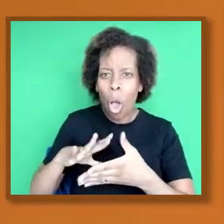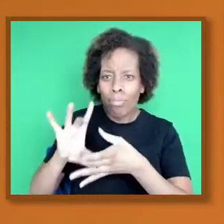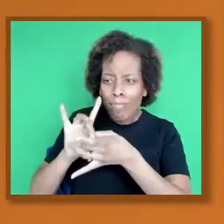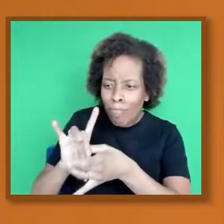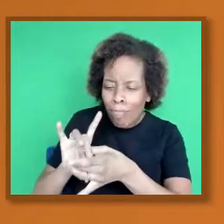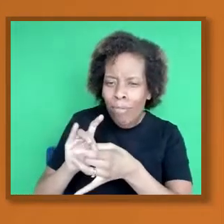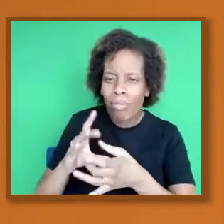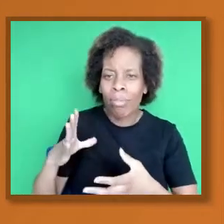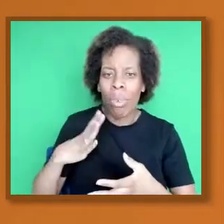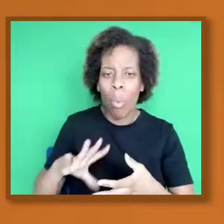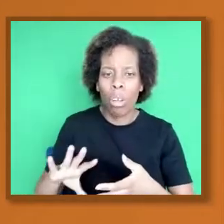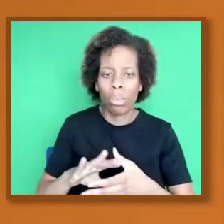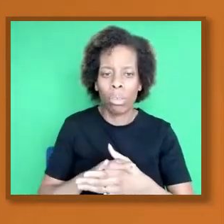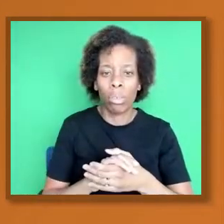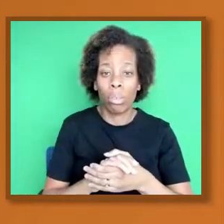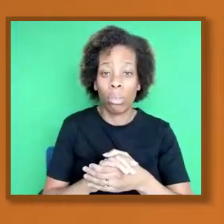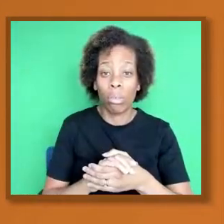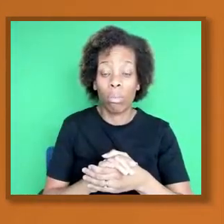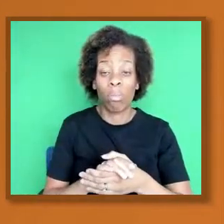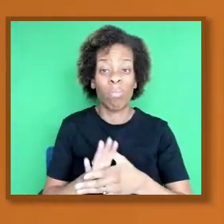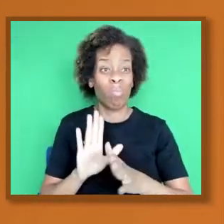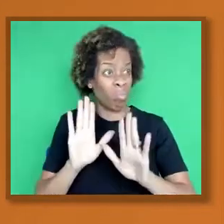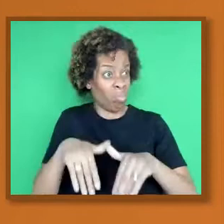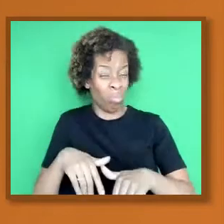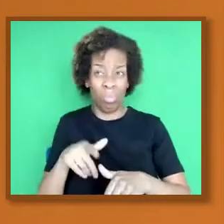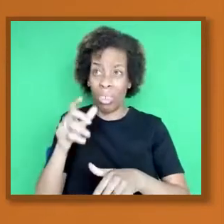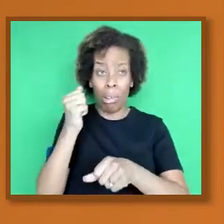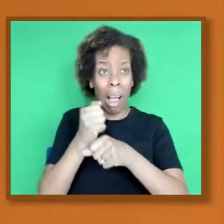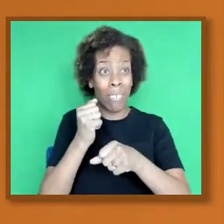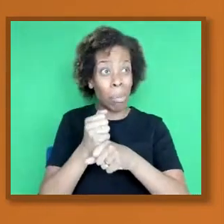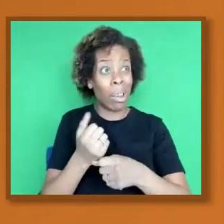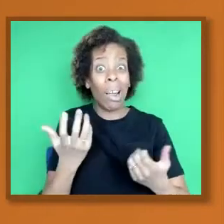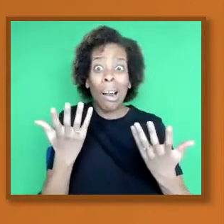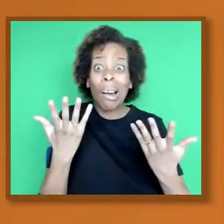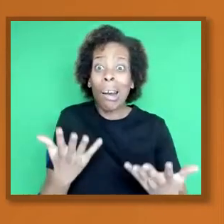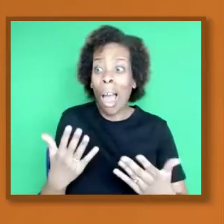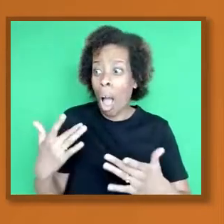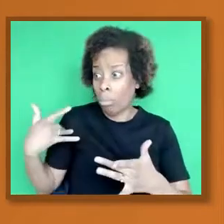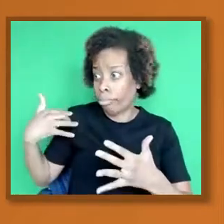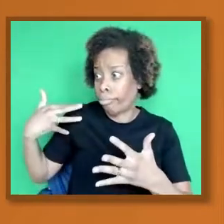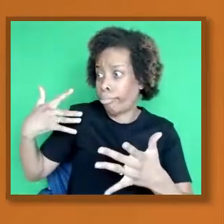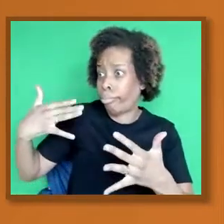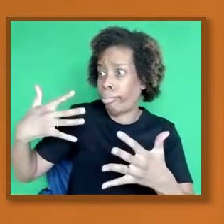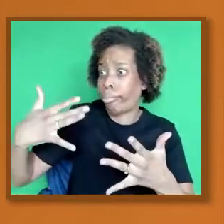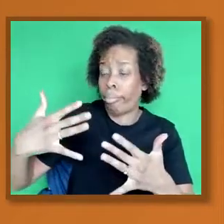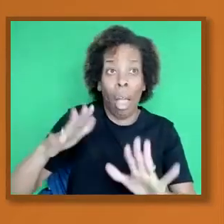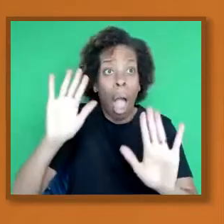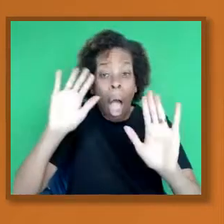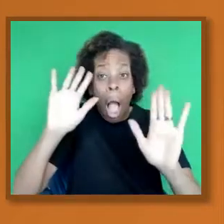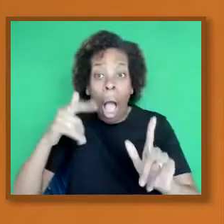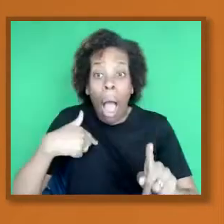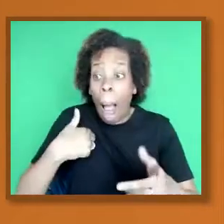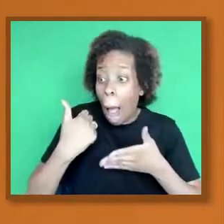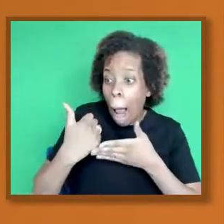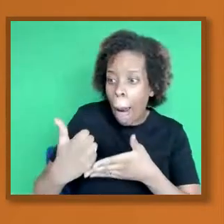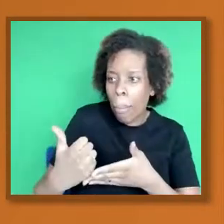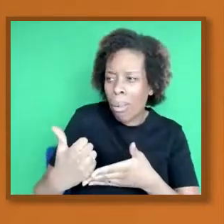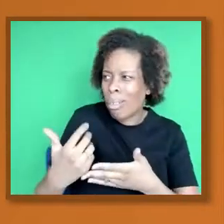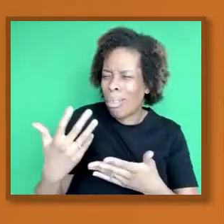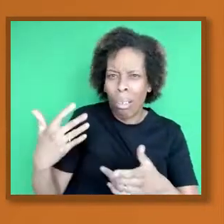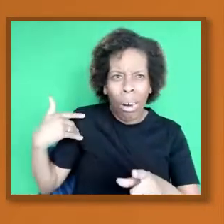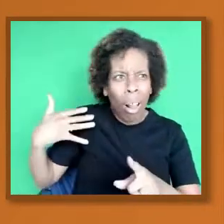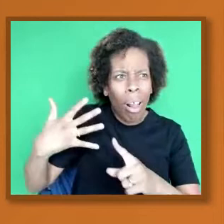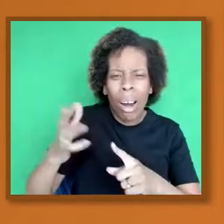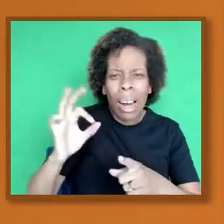No, they just want to rush now, because it's useful to them in that regard to have the vaccine. That's not to say,